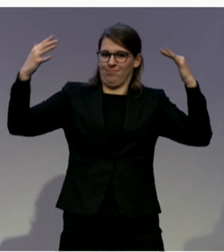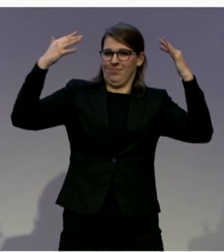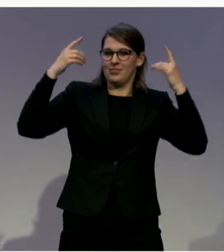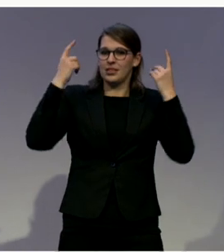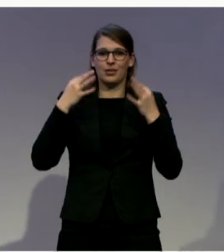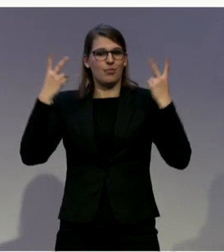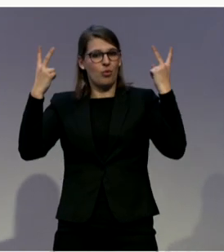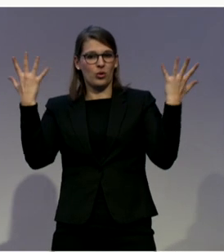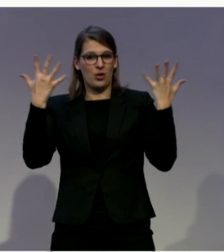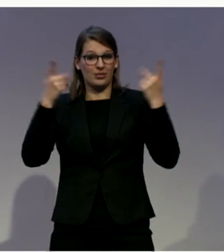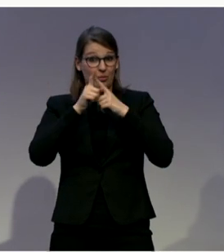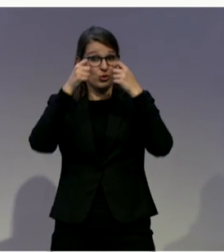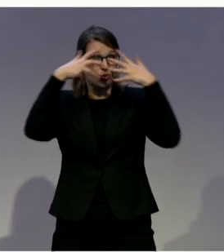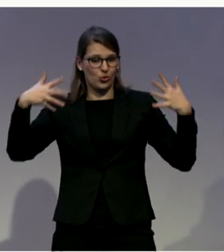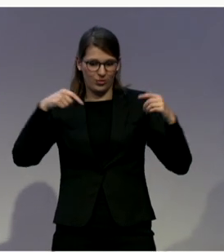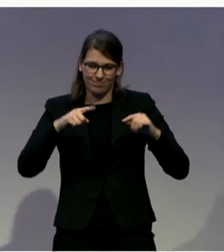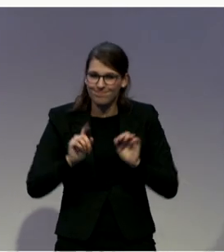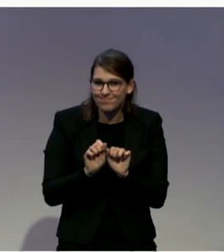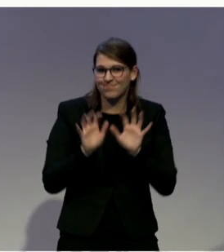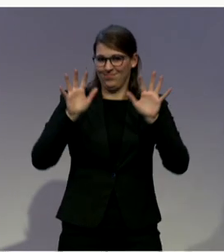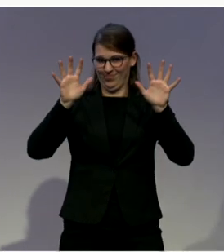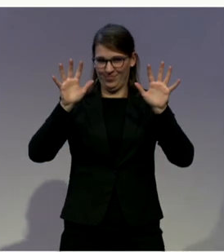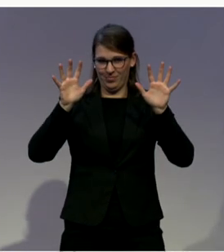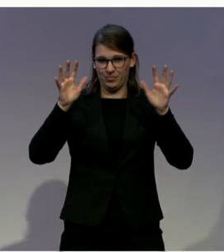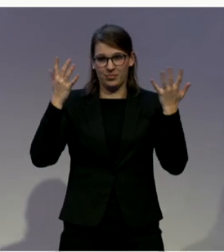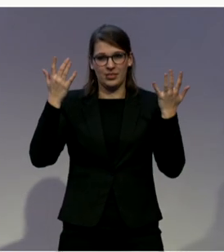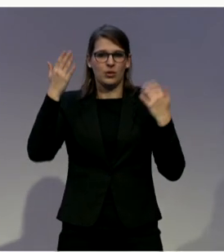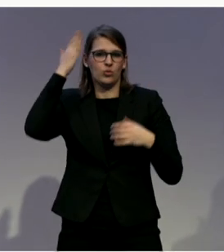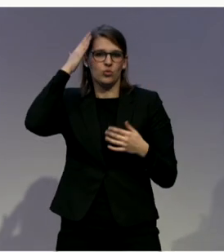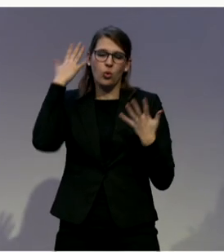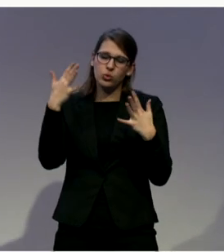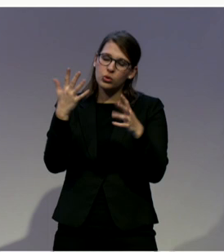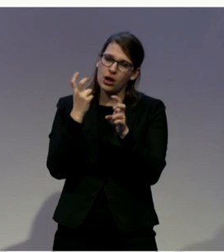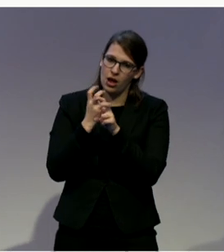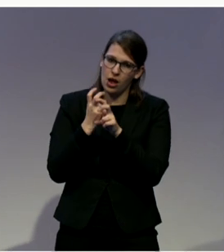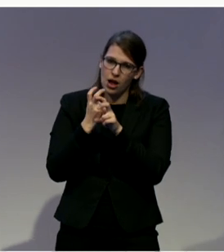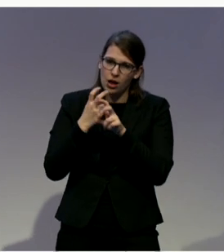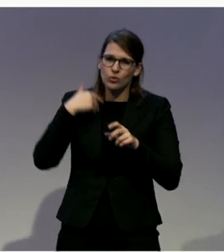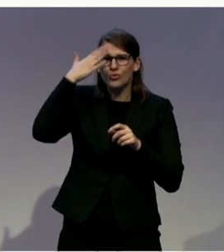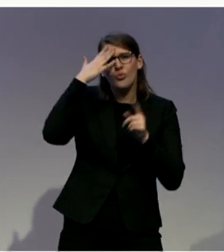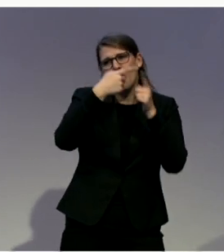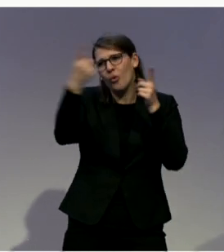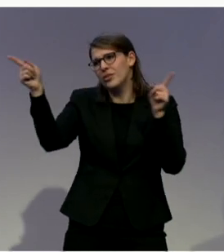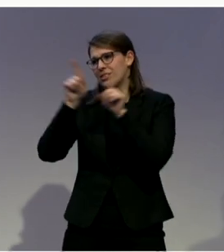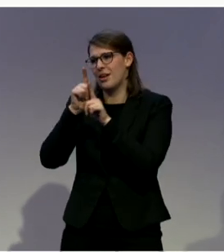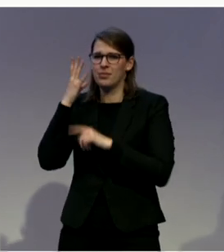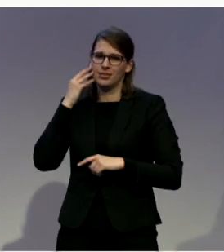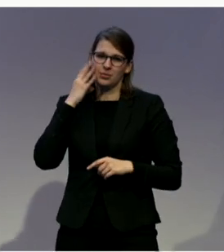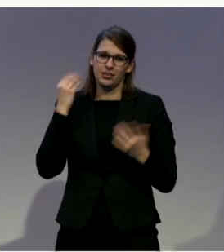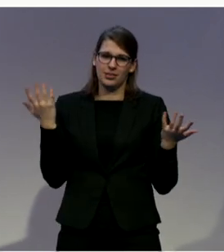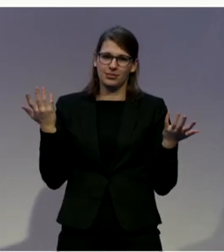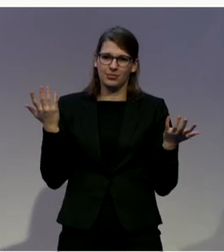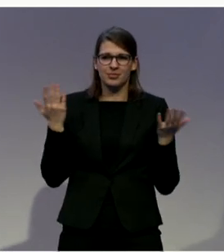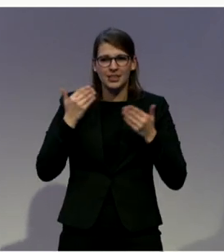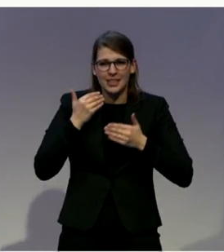And again, I'm sure there's people in the room here with very direct experience of that, you know, the slow and a bit by bit, you know,